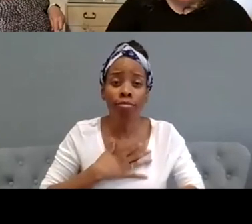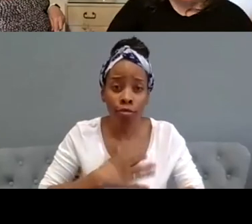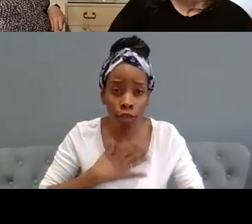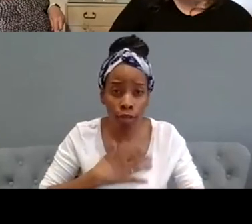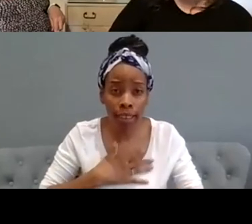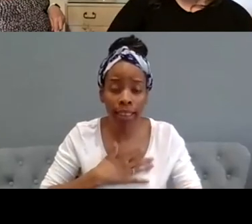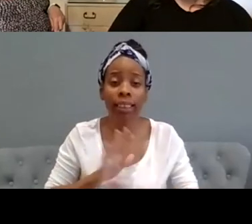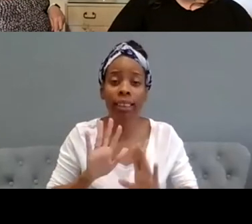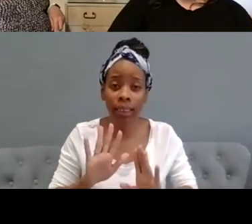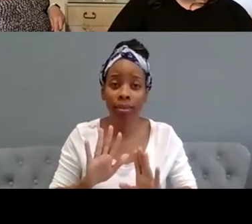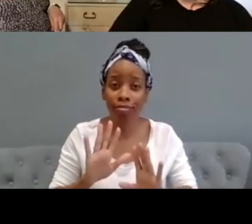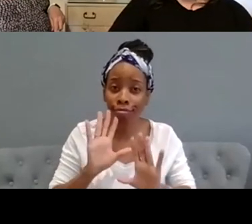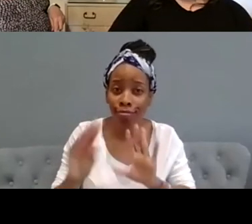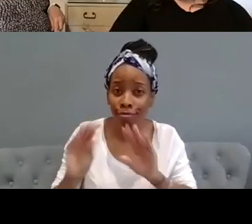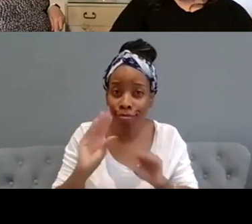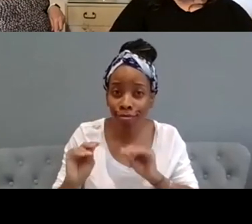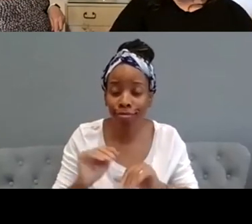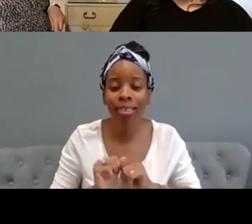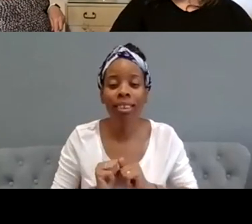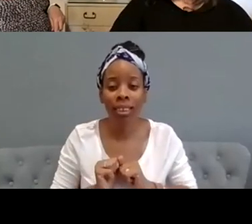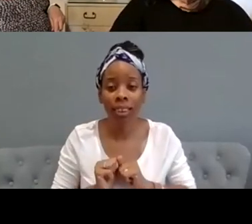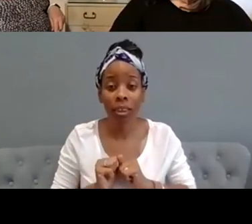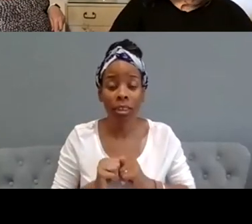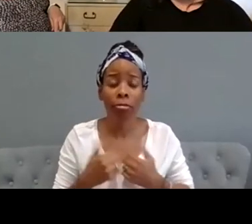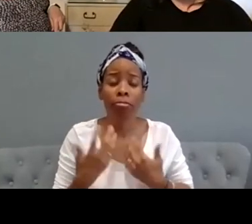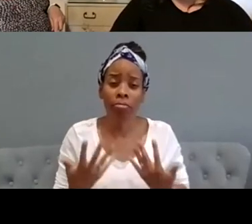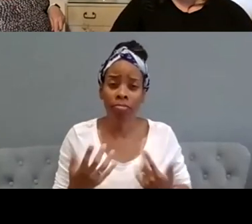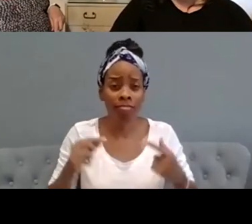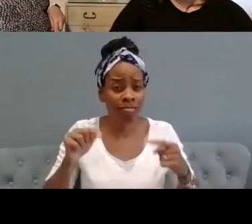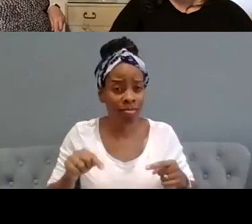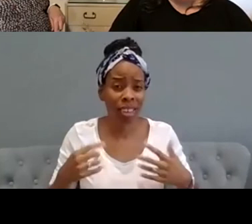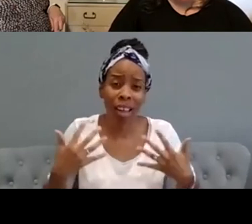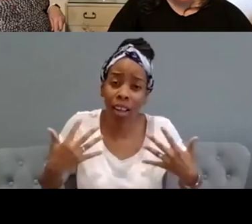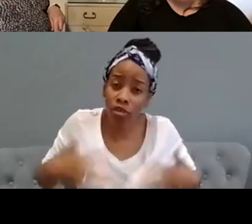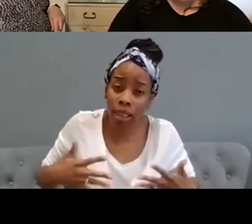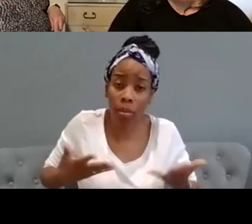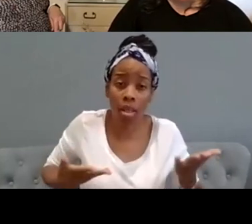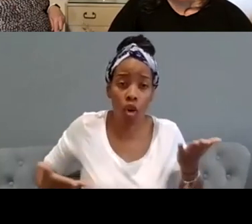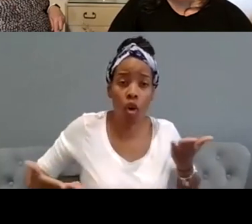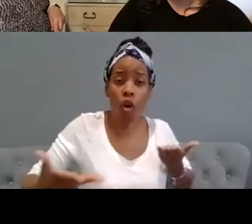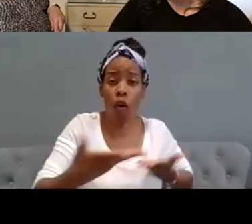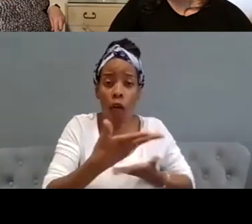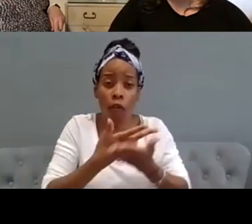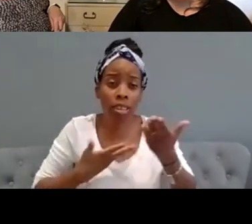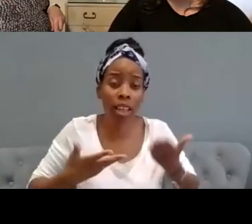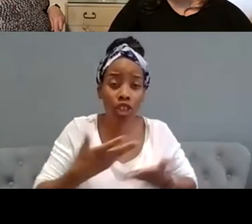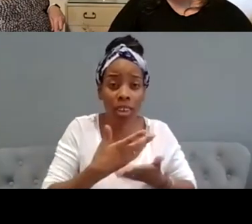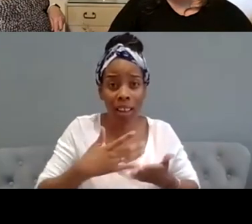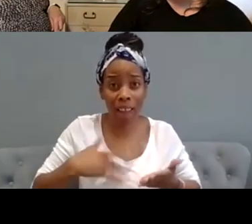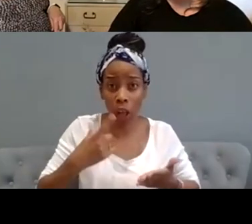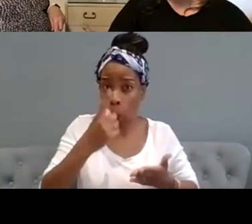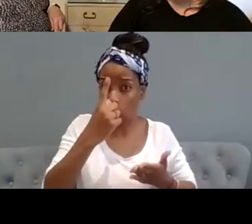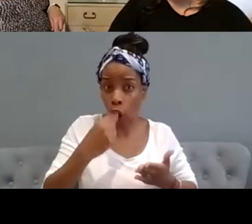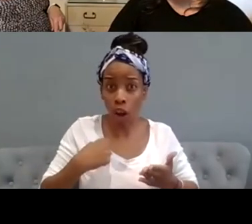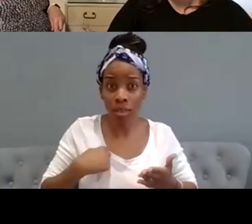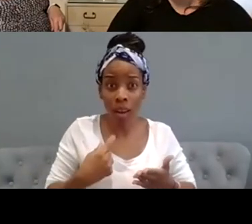audience um sorry about that but it was an incredible conversation and and there's just i feel like we could probably do another one